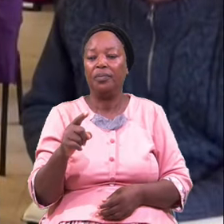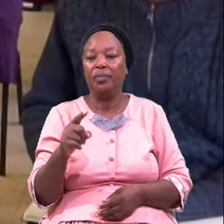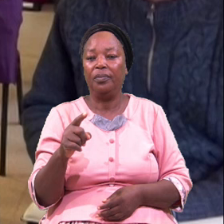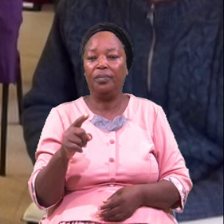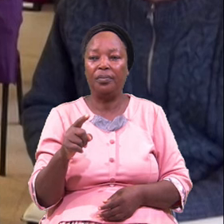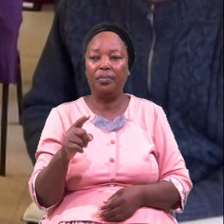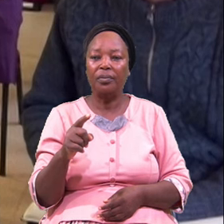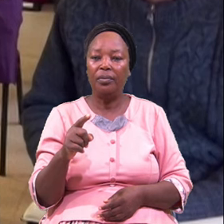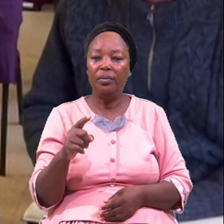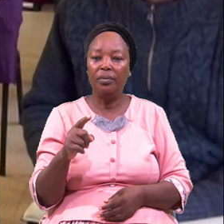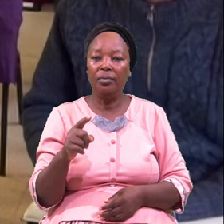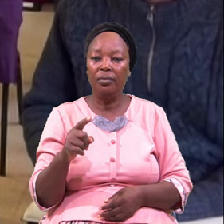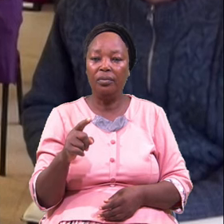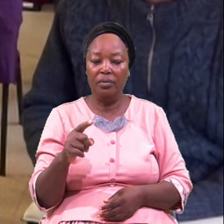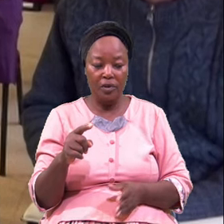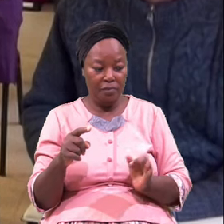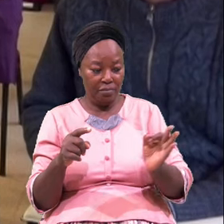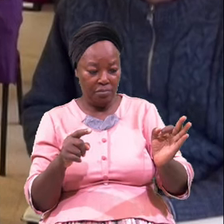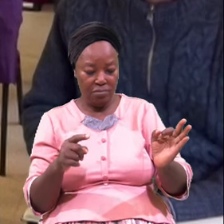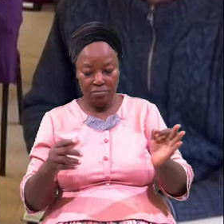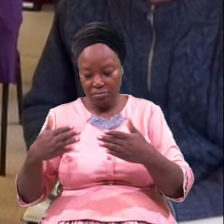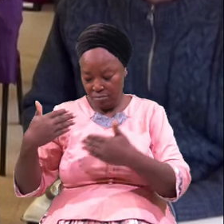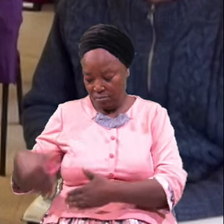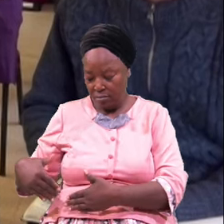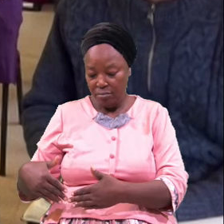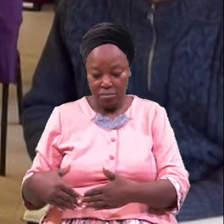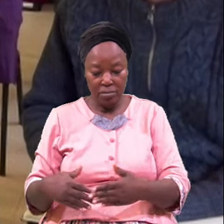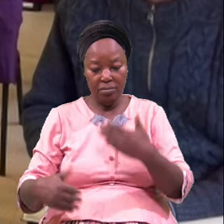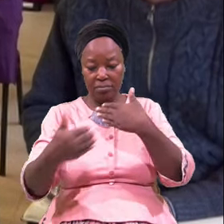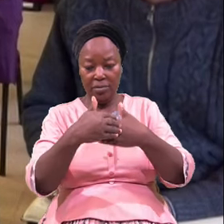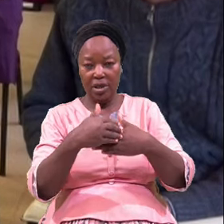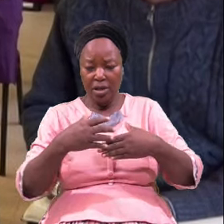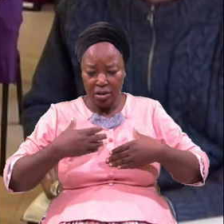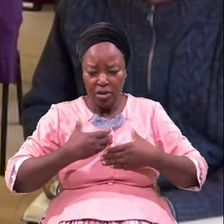In front Of you By your side Behind Shout of Miracle